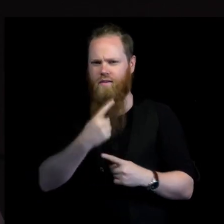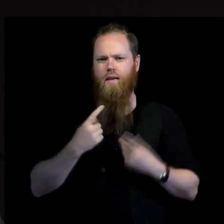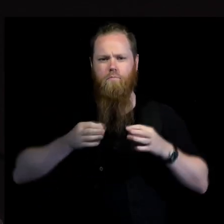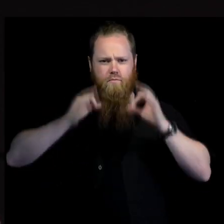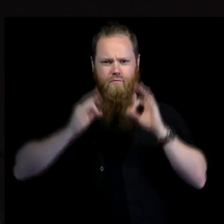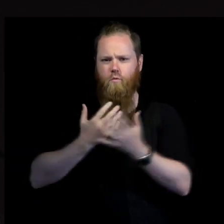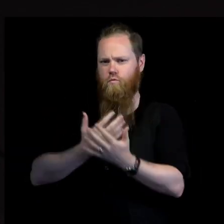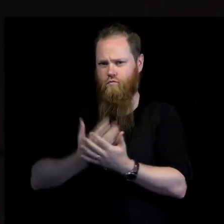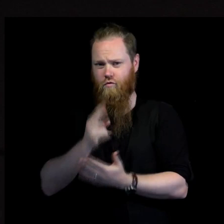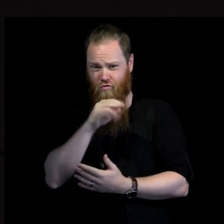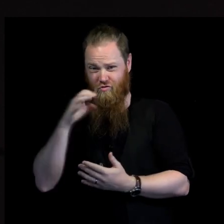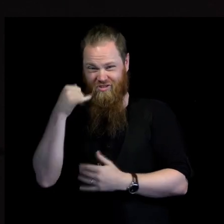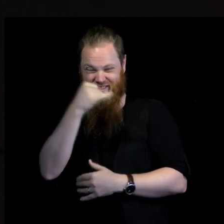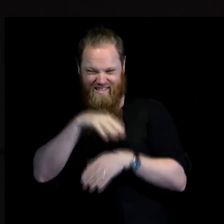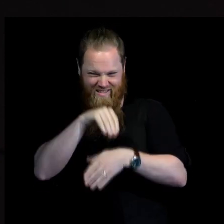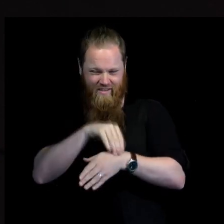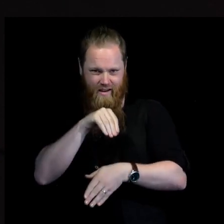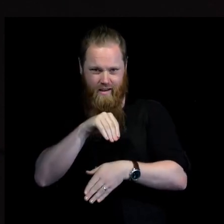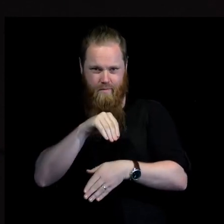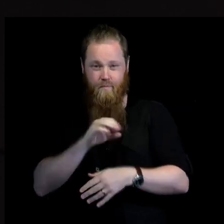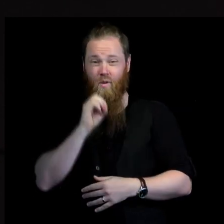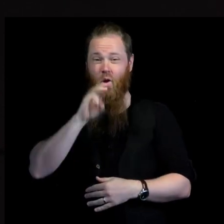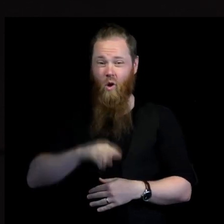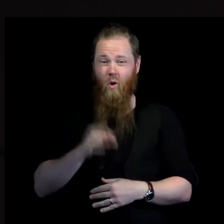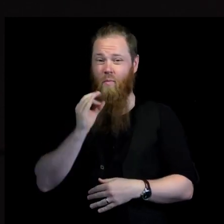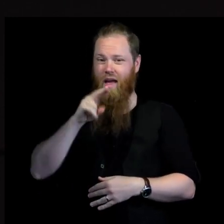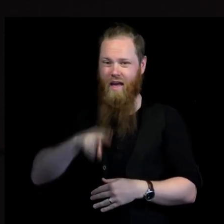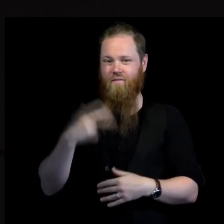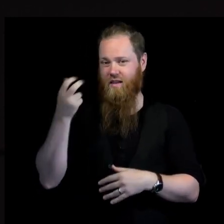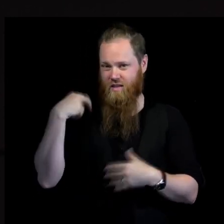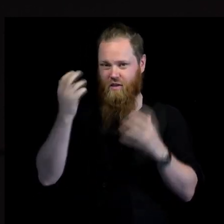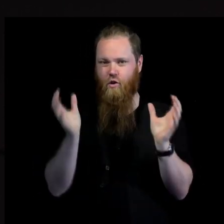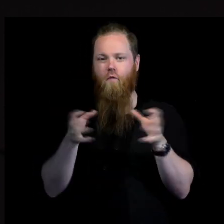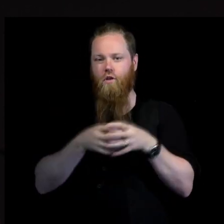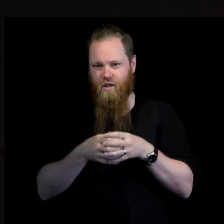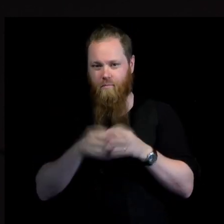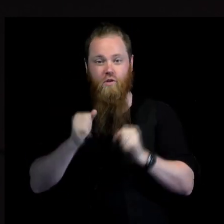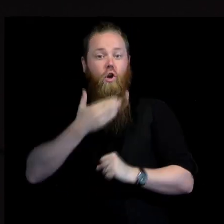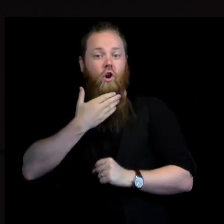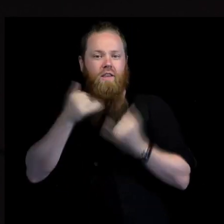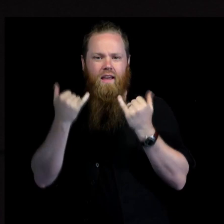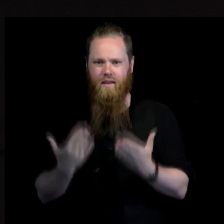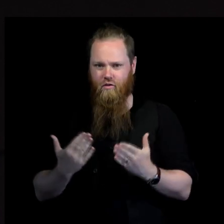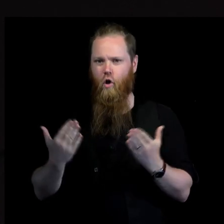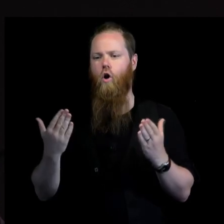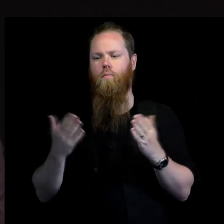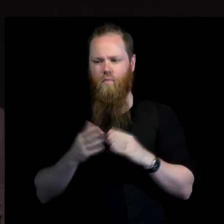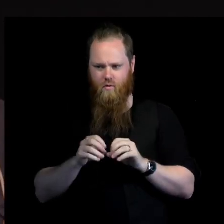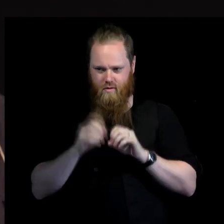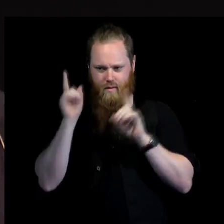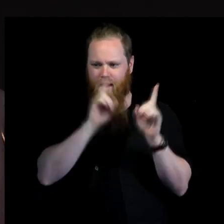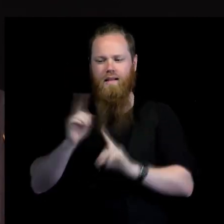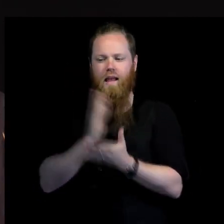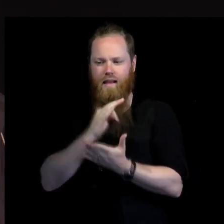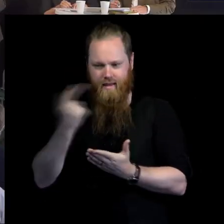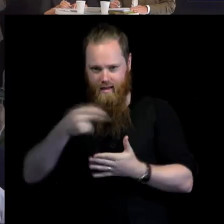very recently here in Sweden. If the UN General Assembly had to vote today on the Universal Declaration of Human Rights, it would not